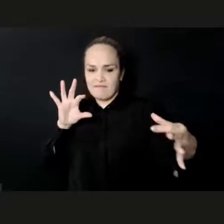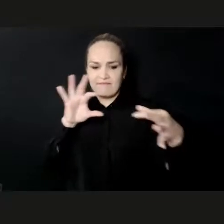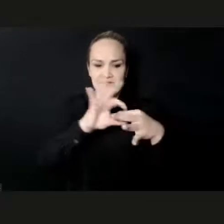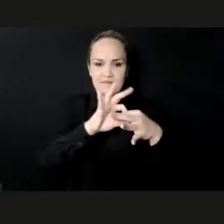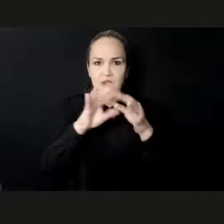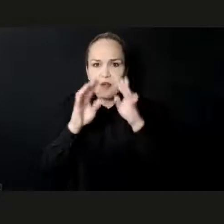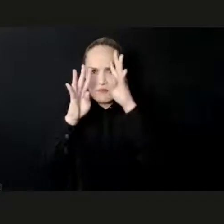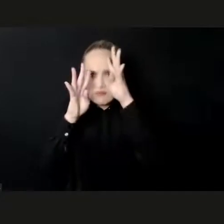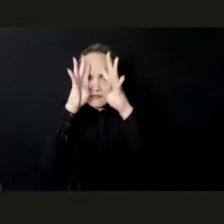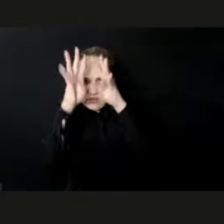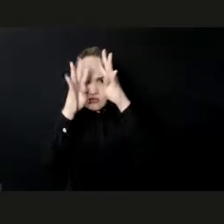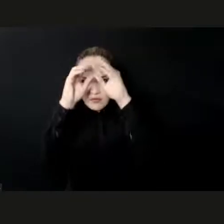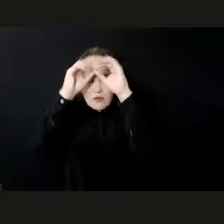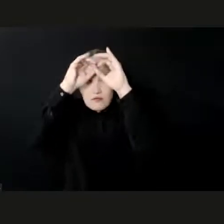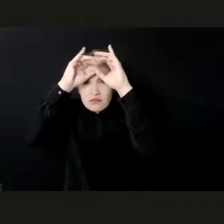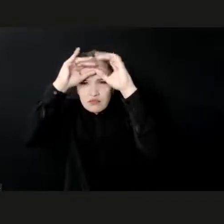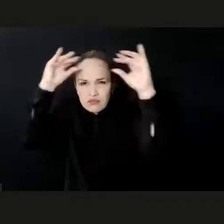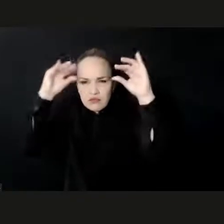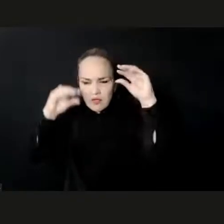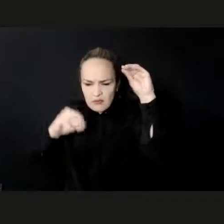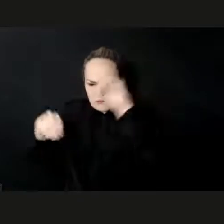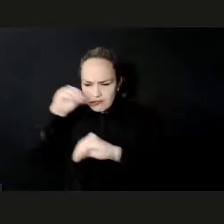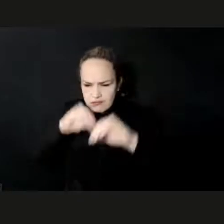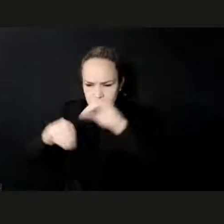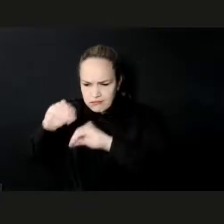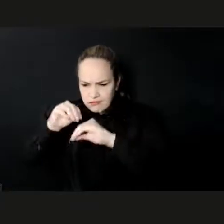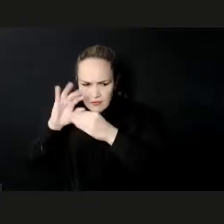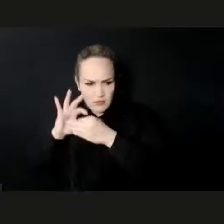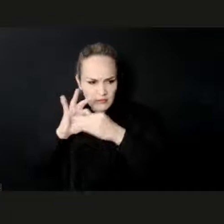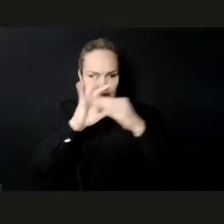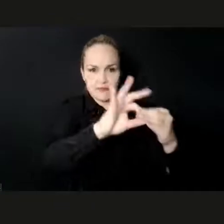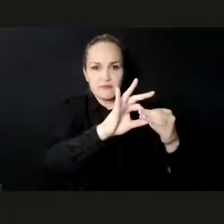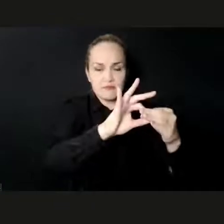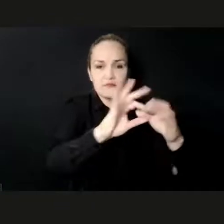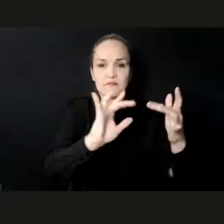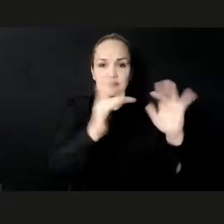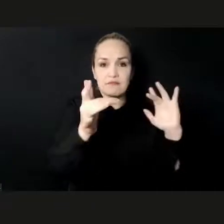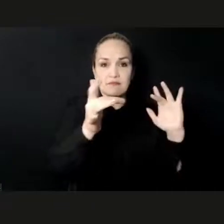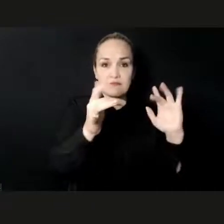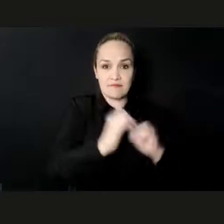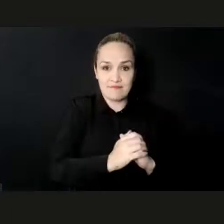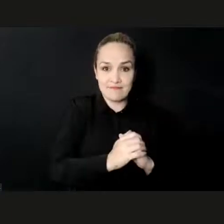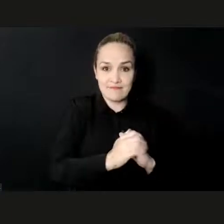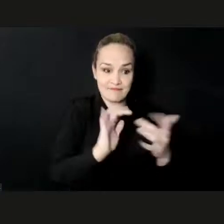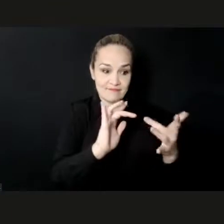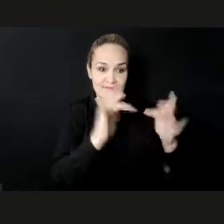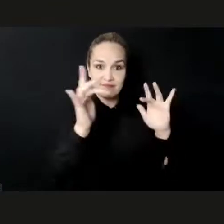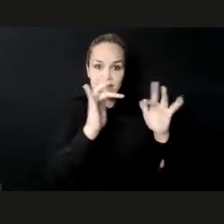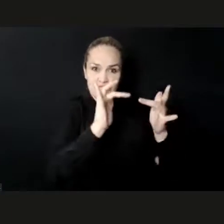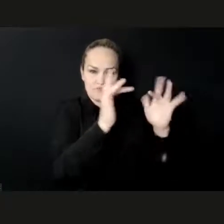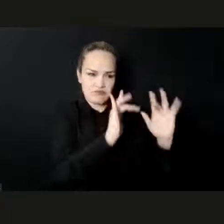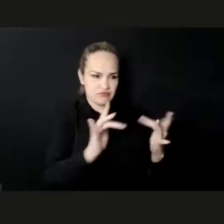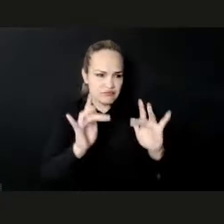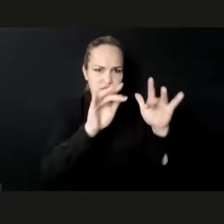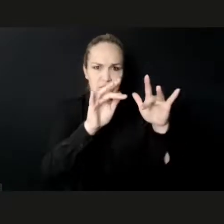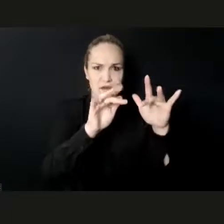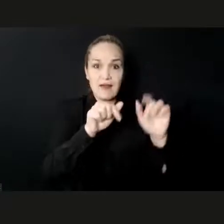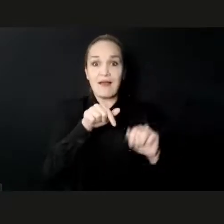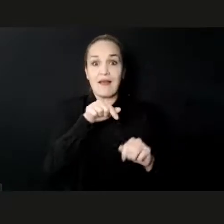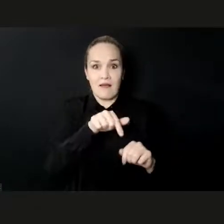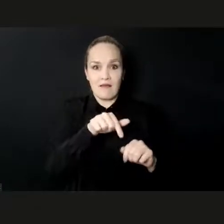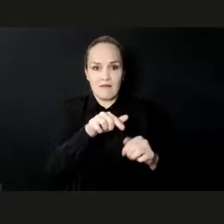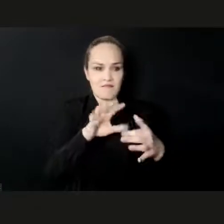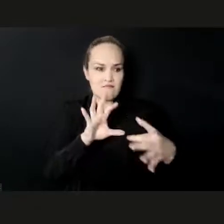At the same time, the digital environment enables many of the leaders of the leaders of industries